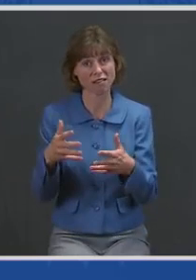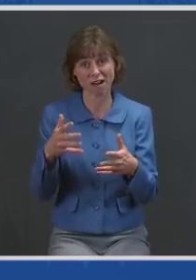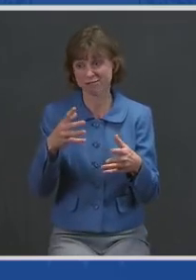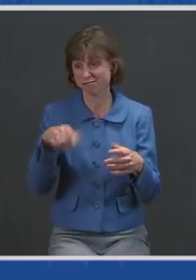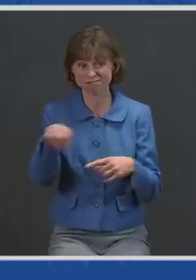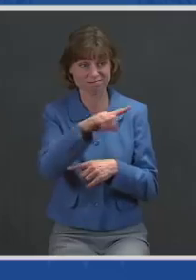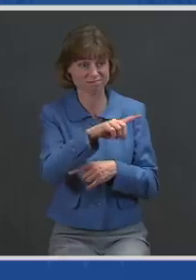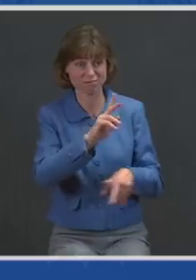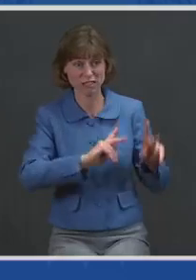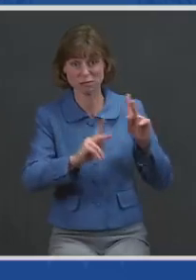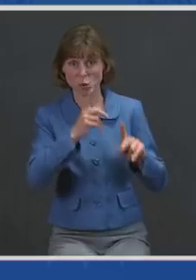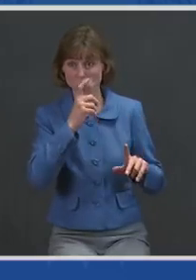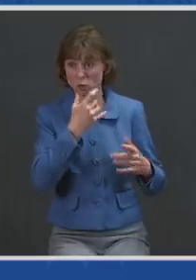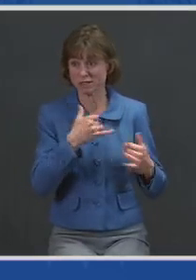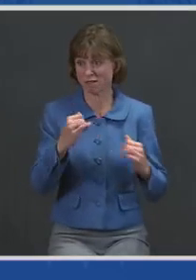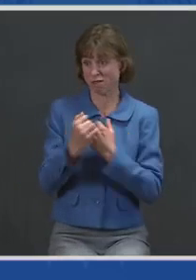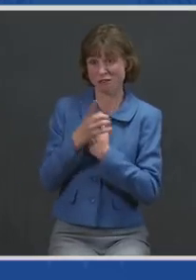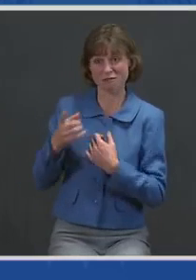hurting badly.